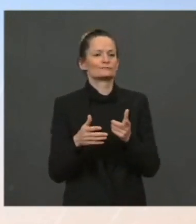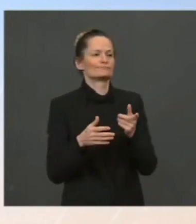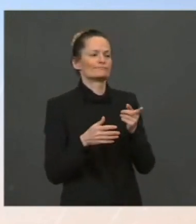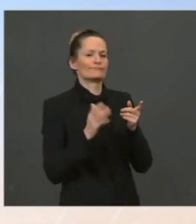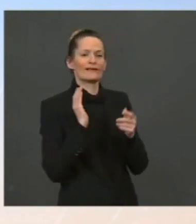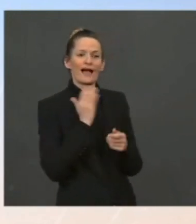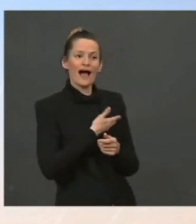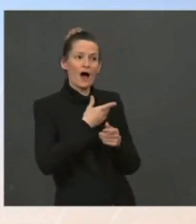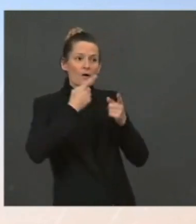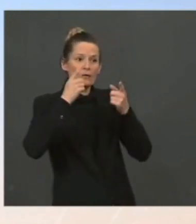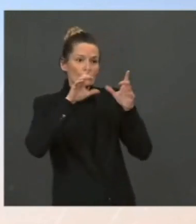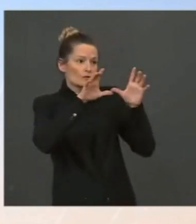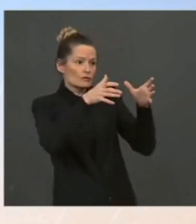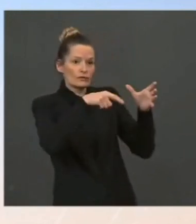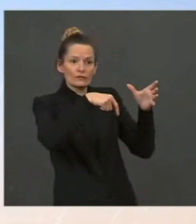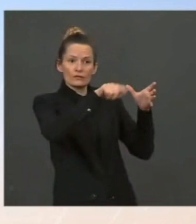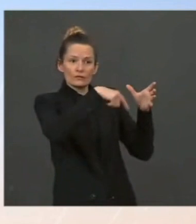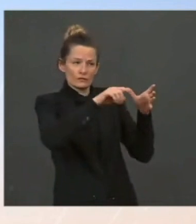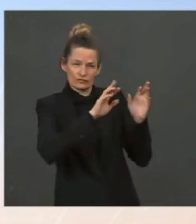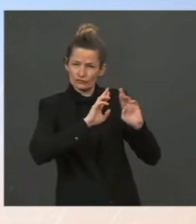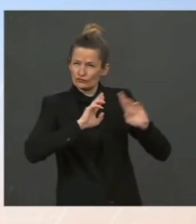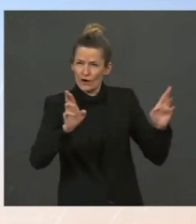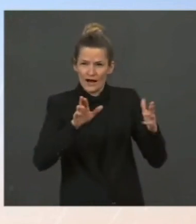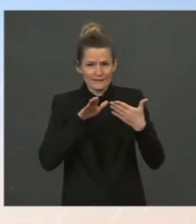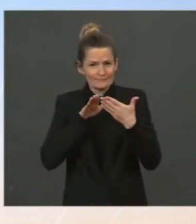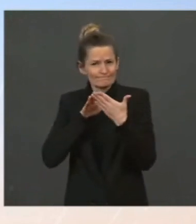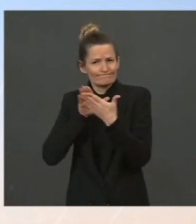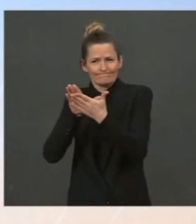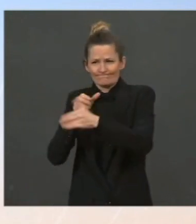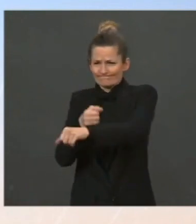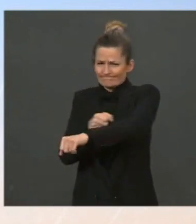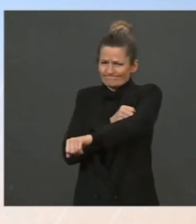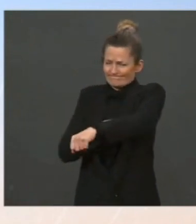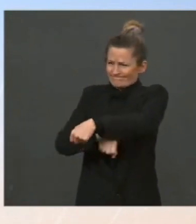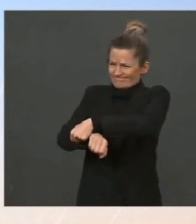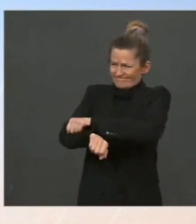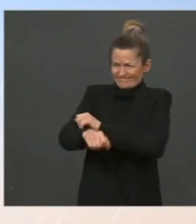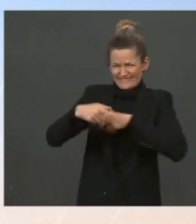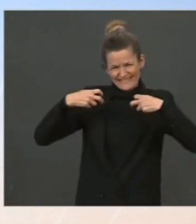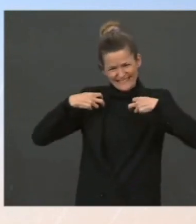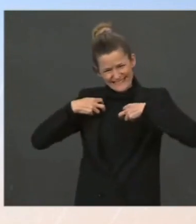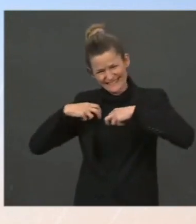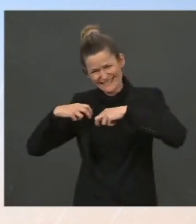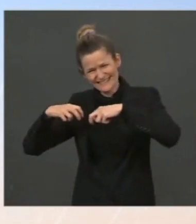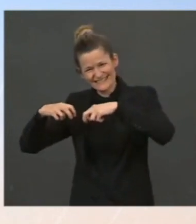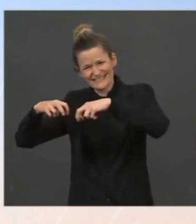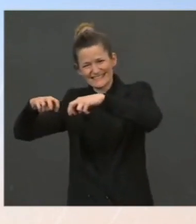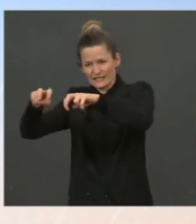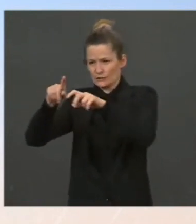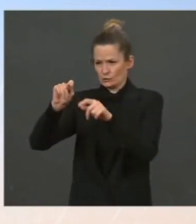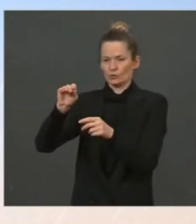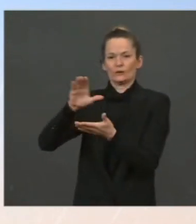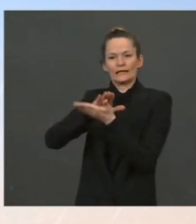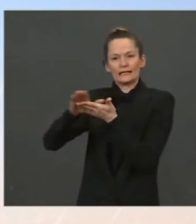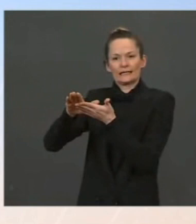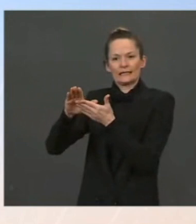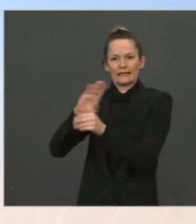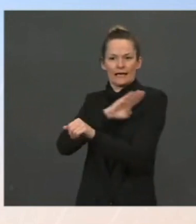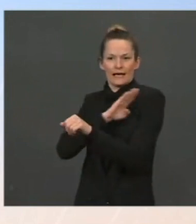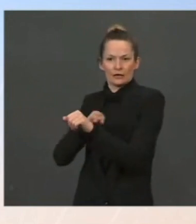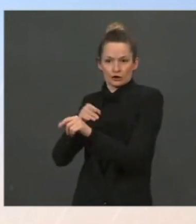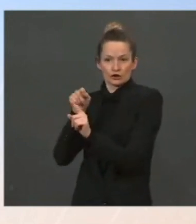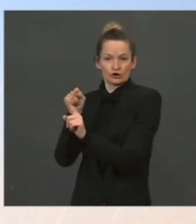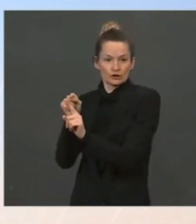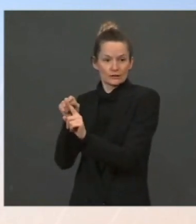existential threat by transitioning to clean energy while at the same time making sure that every